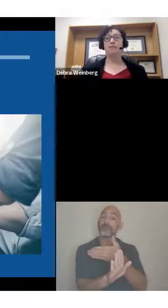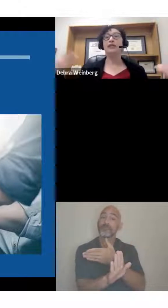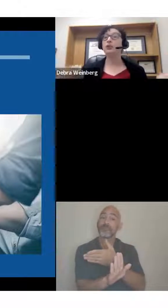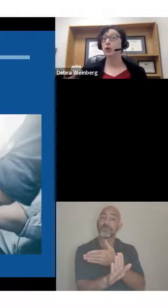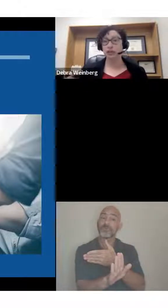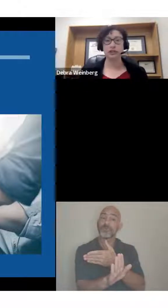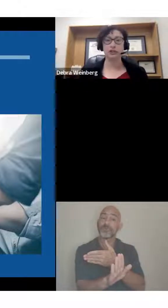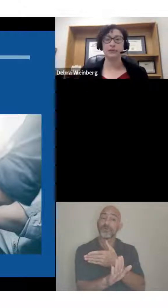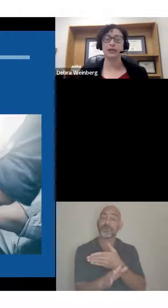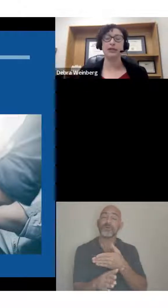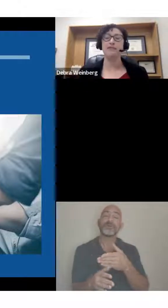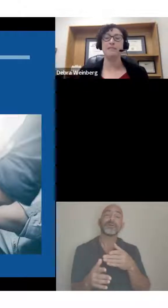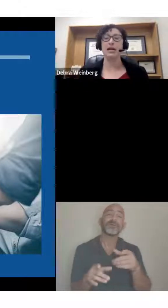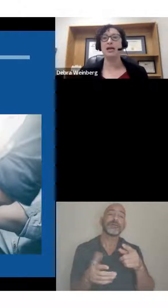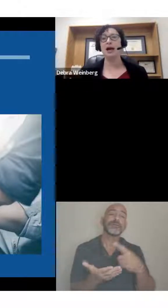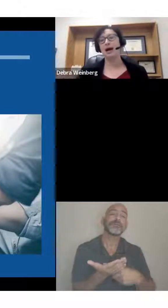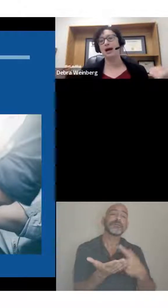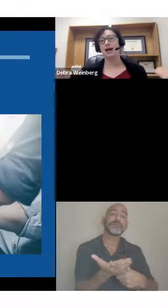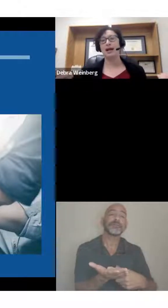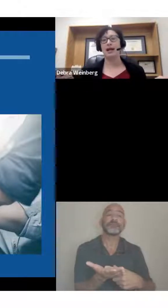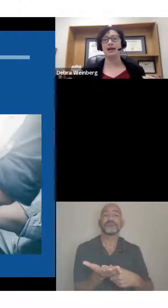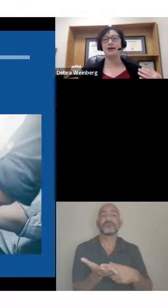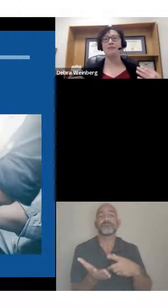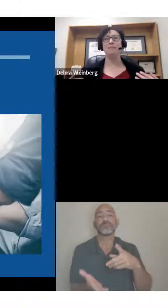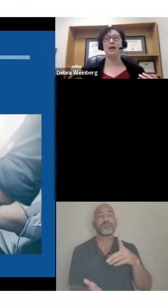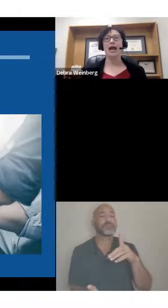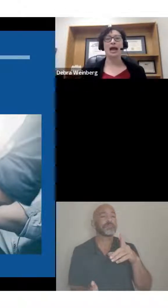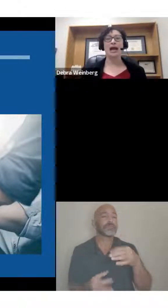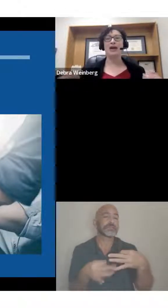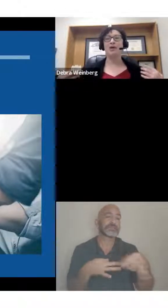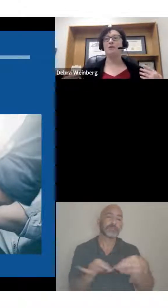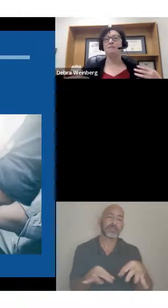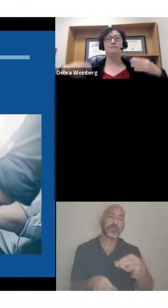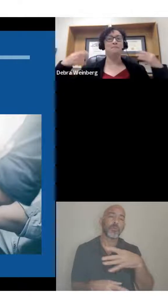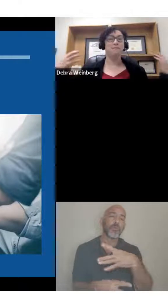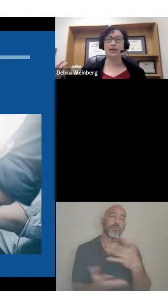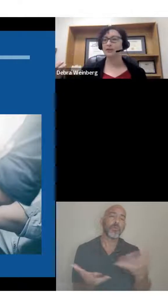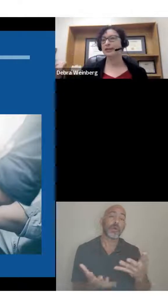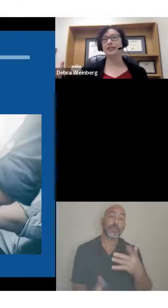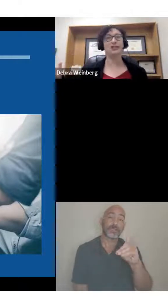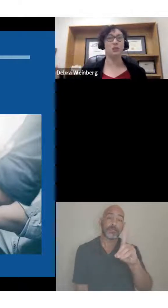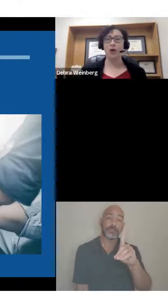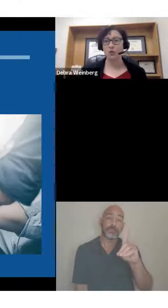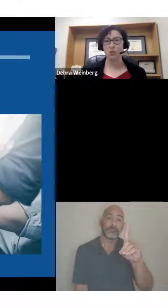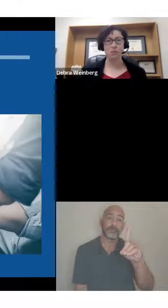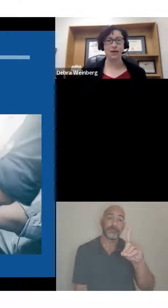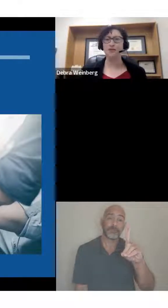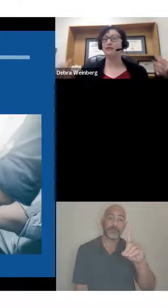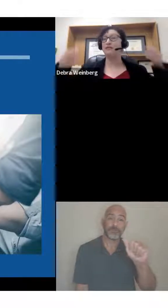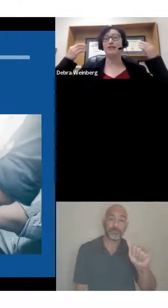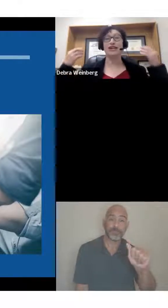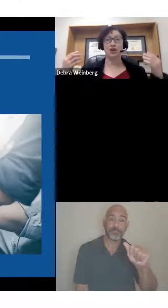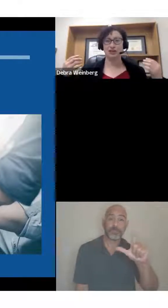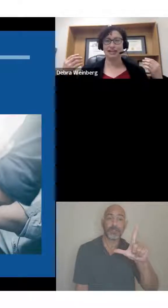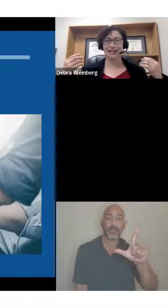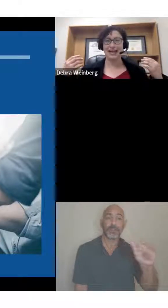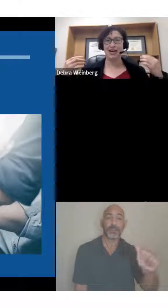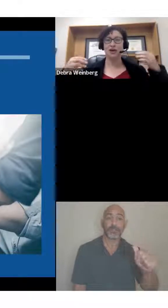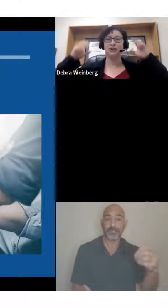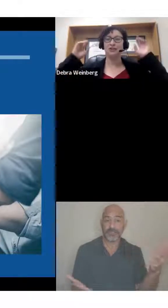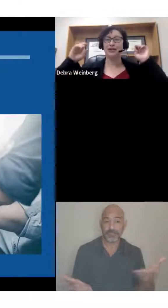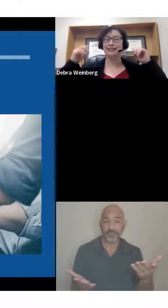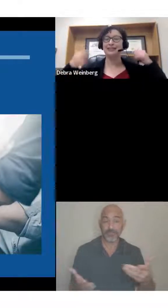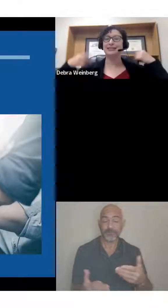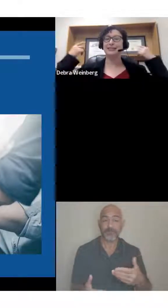visual description of me. I am a middle-aged white woman with very curly